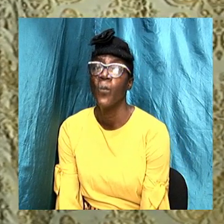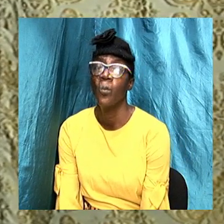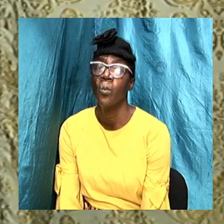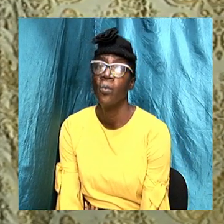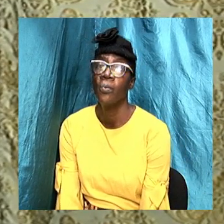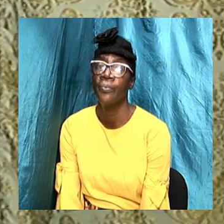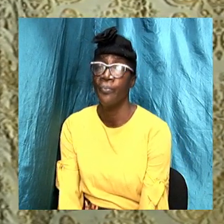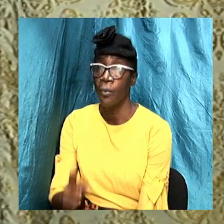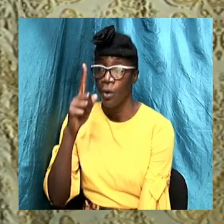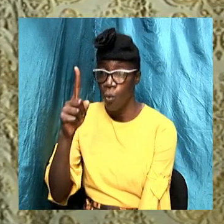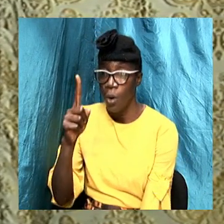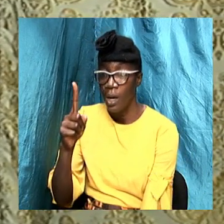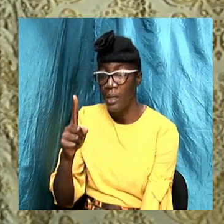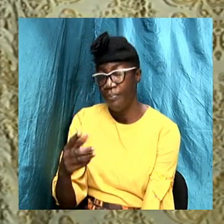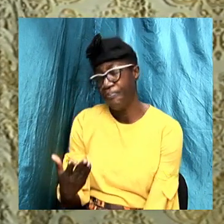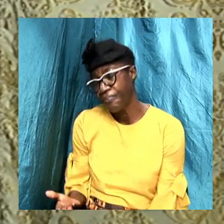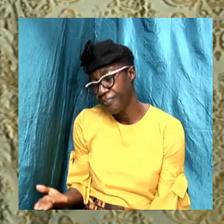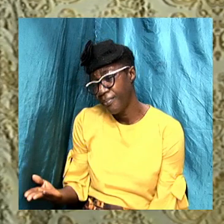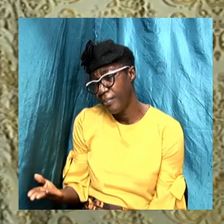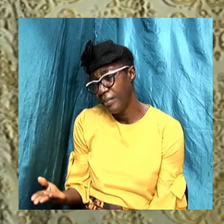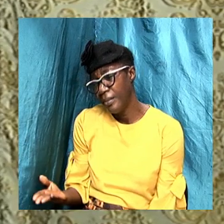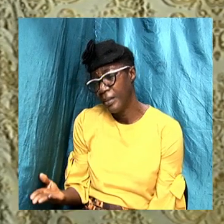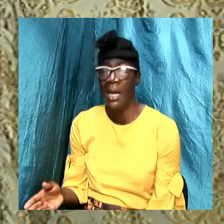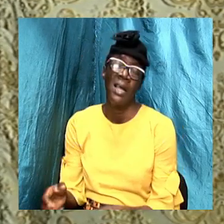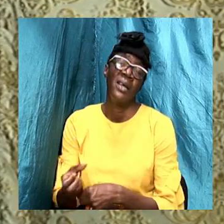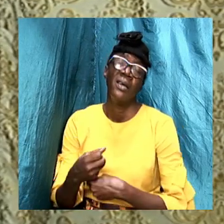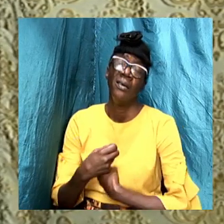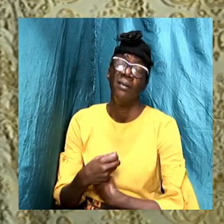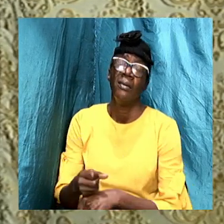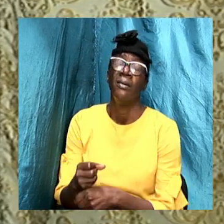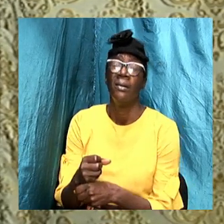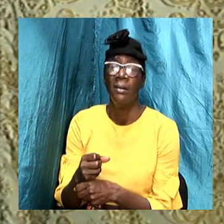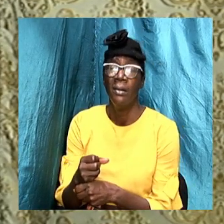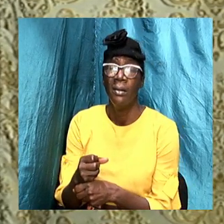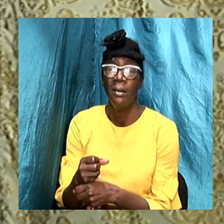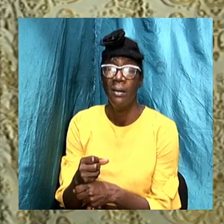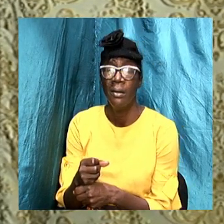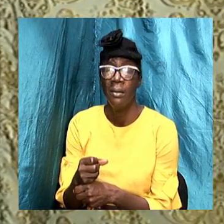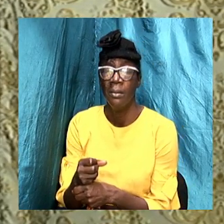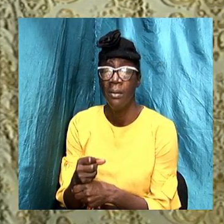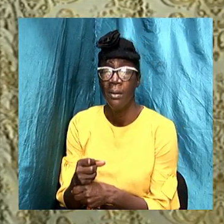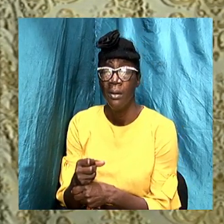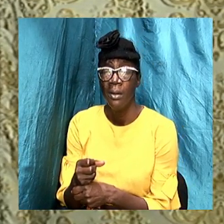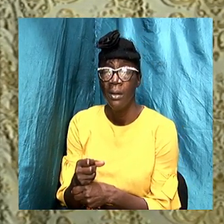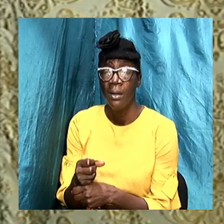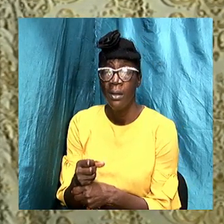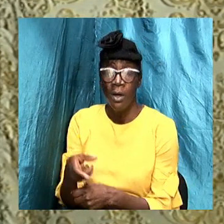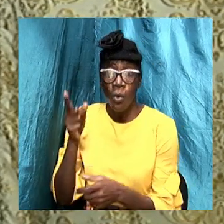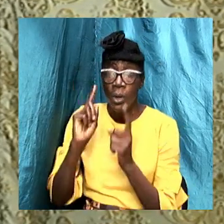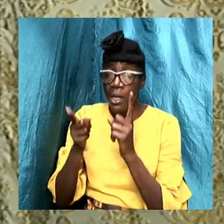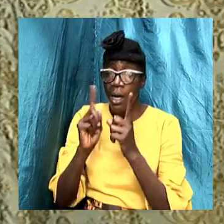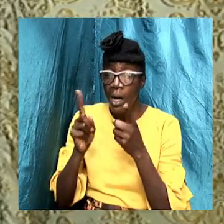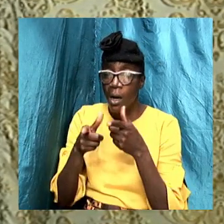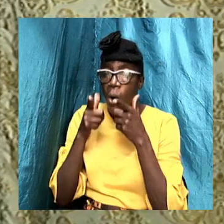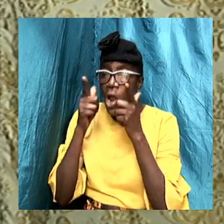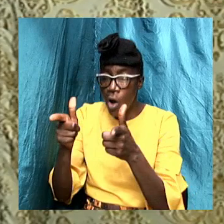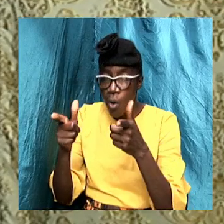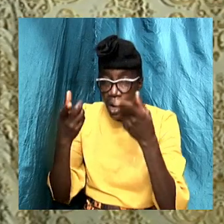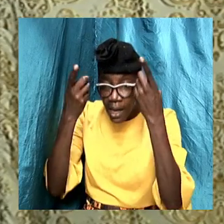One of the points we made as we look at the doctrine